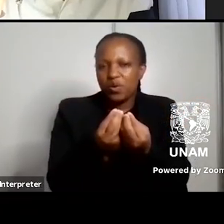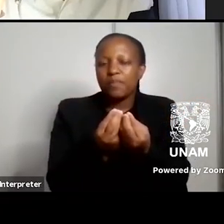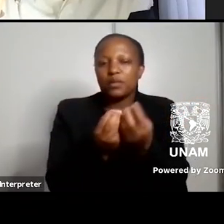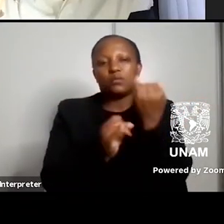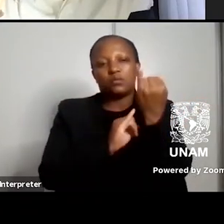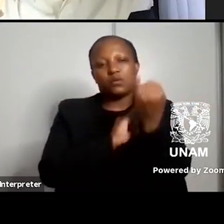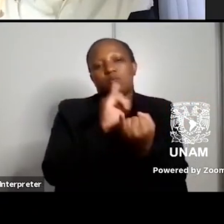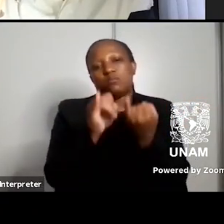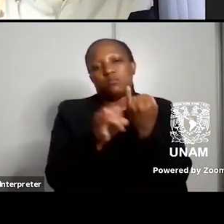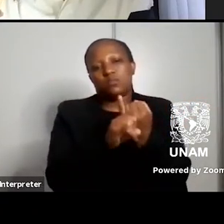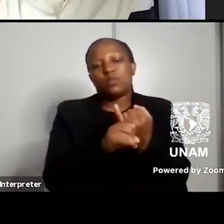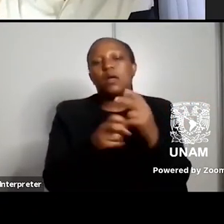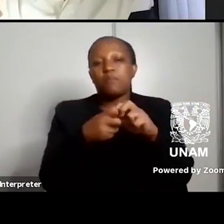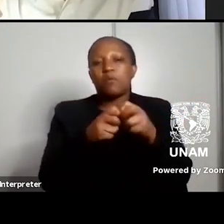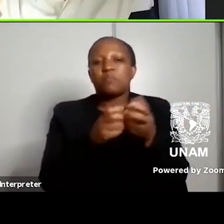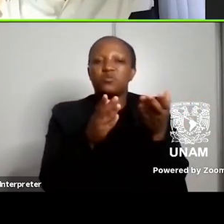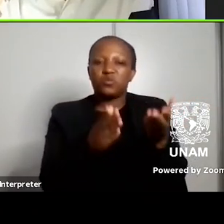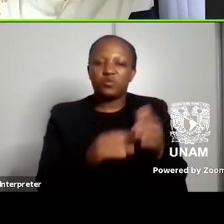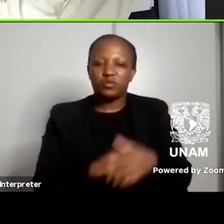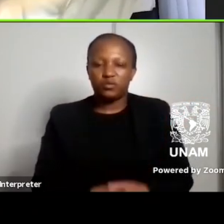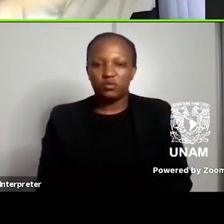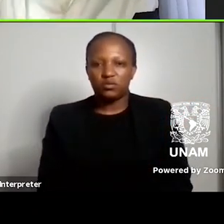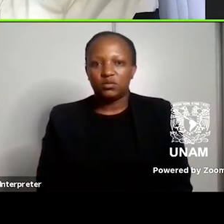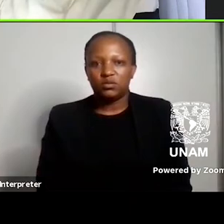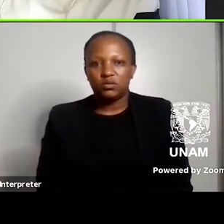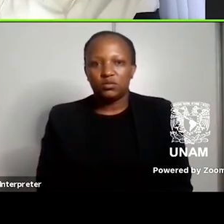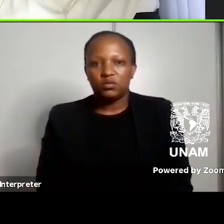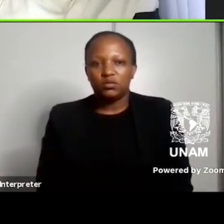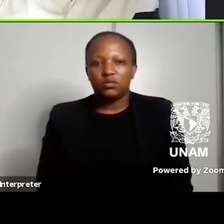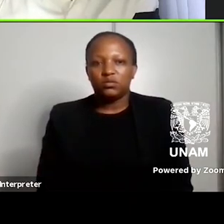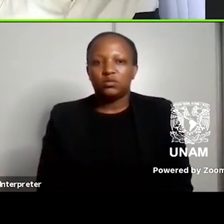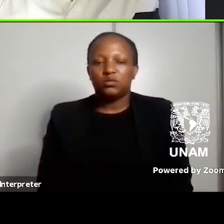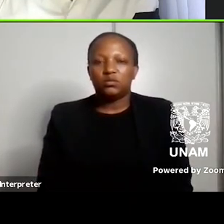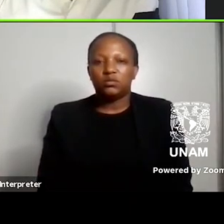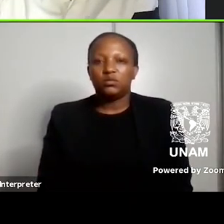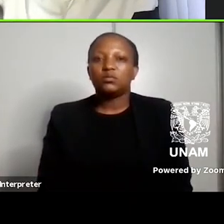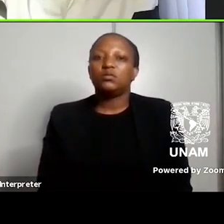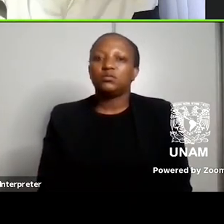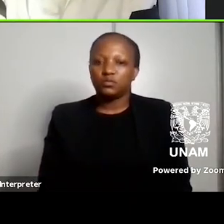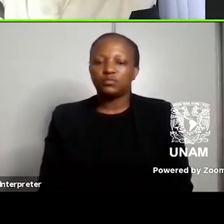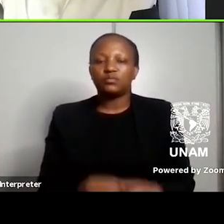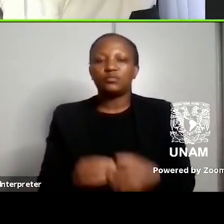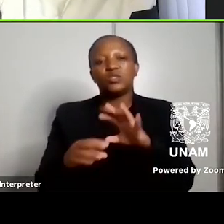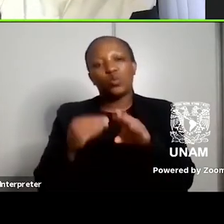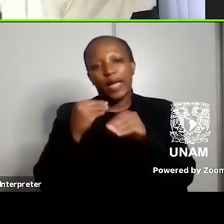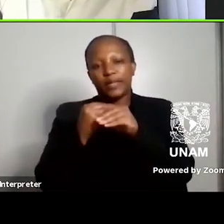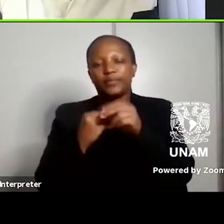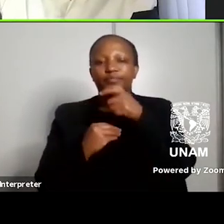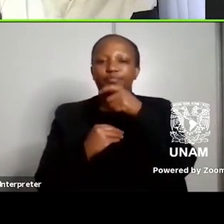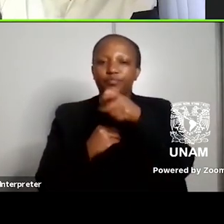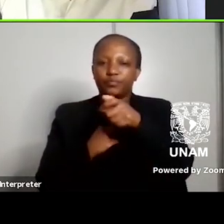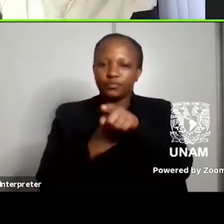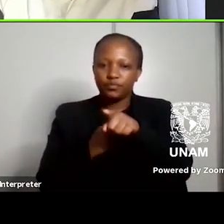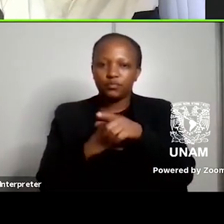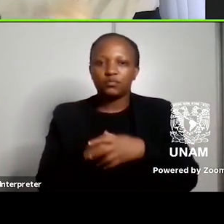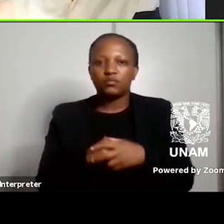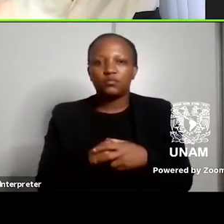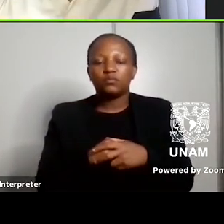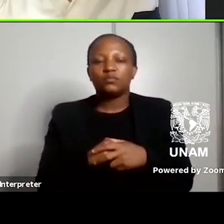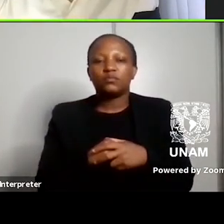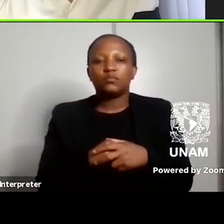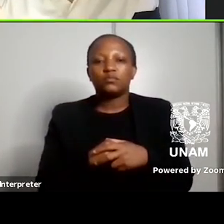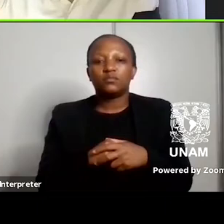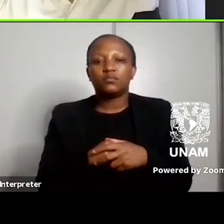right and Bronwyn just to add on to what you're onto your comment um you sort of positioned it that the critic